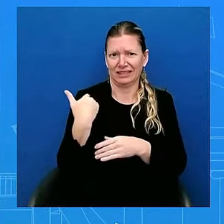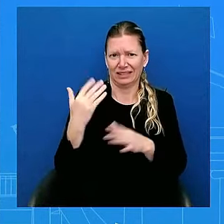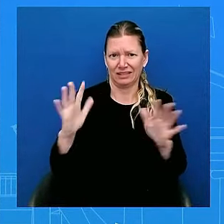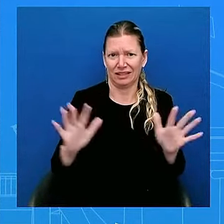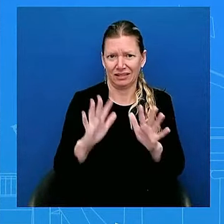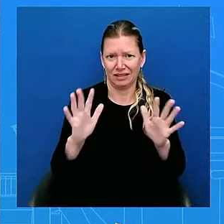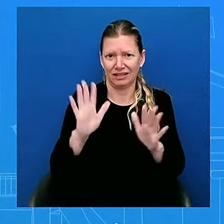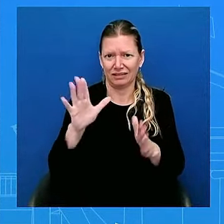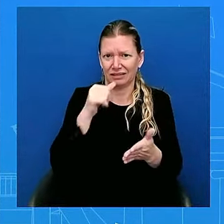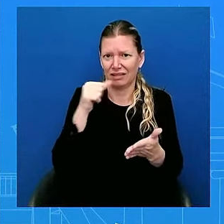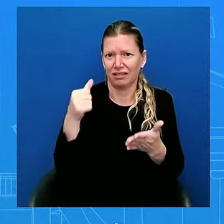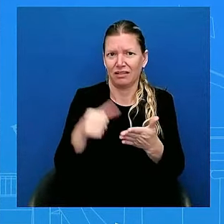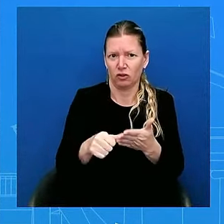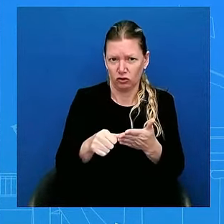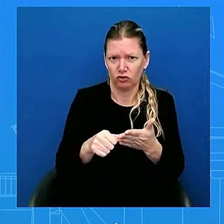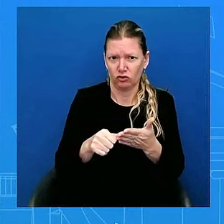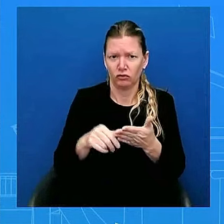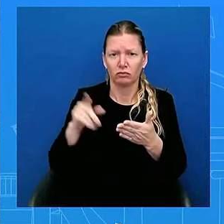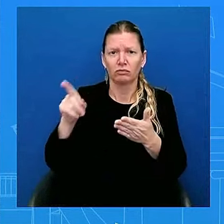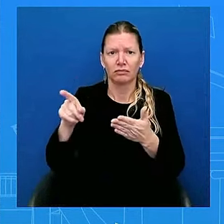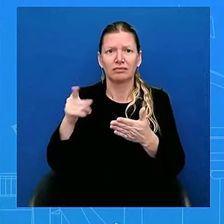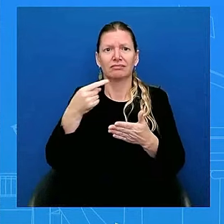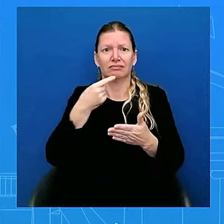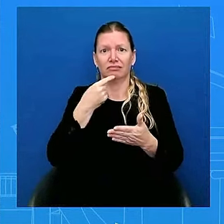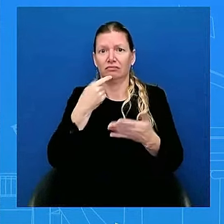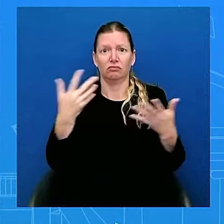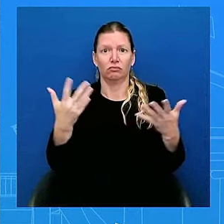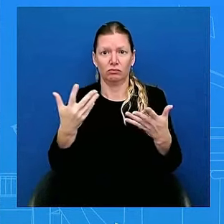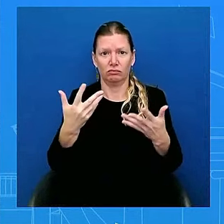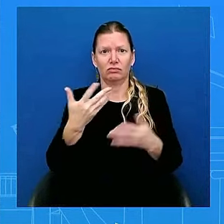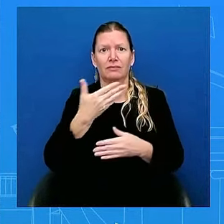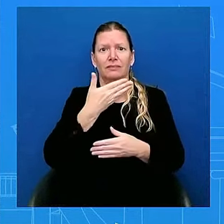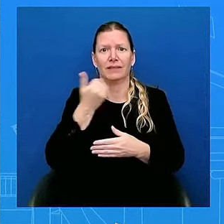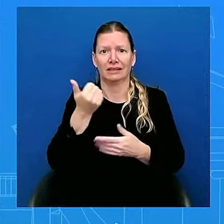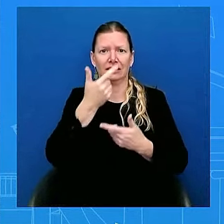solely on fulfilling my duties as President for the remainder of my term.